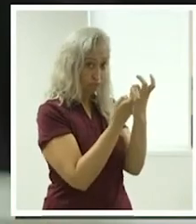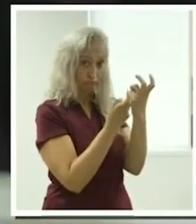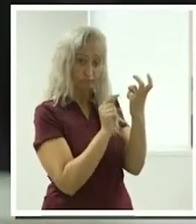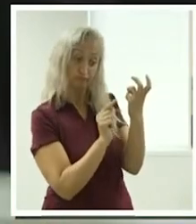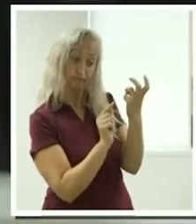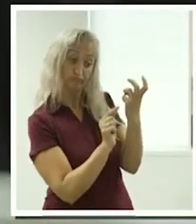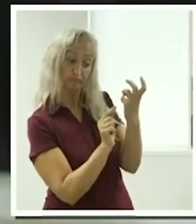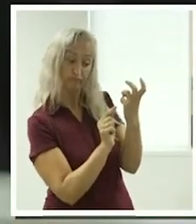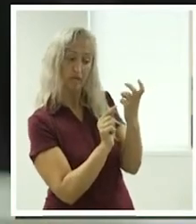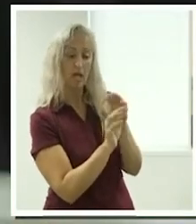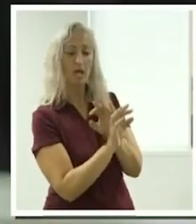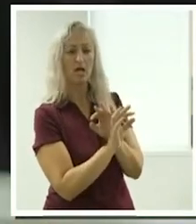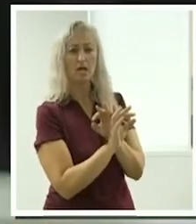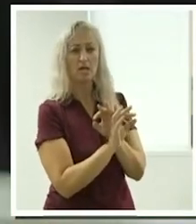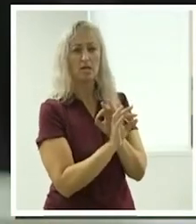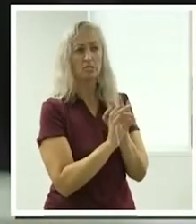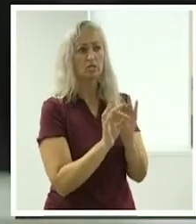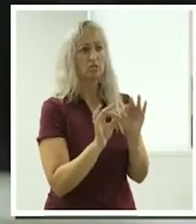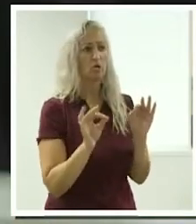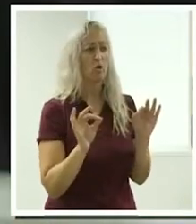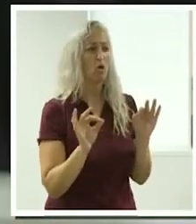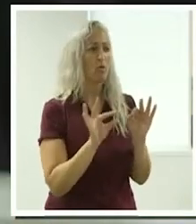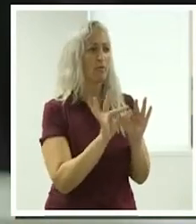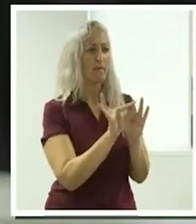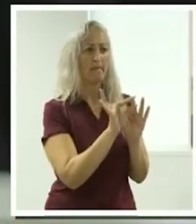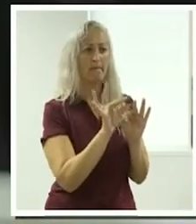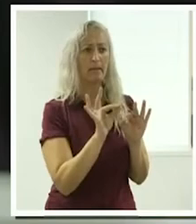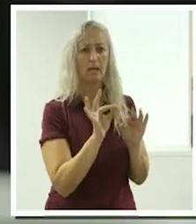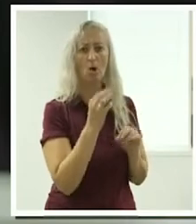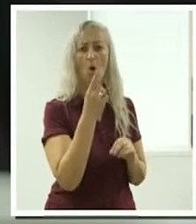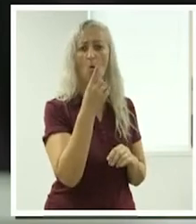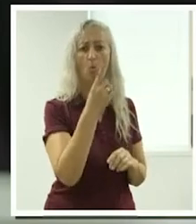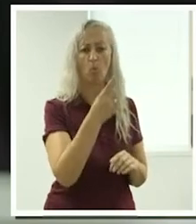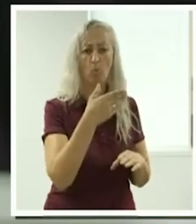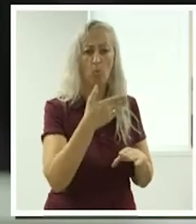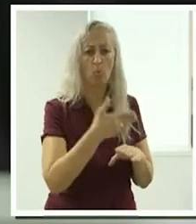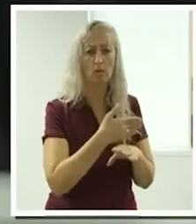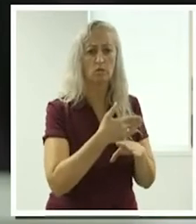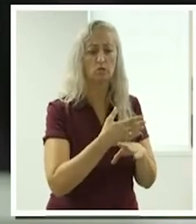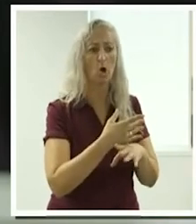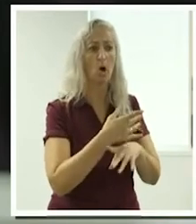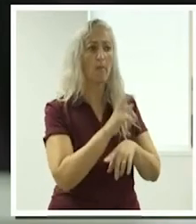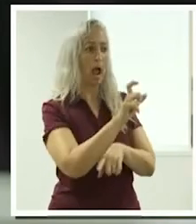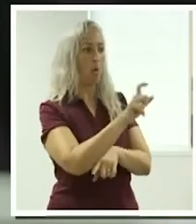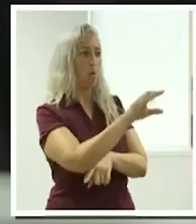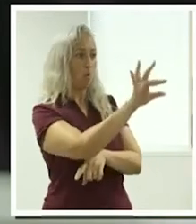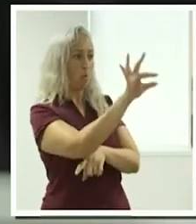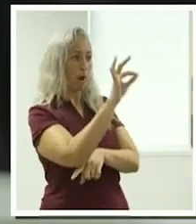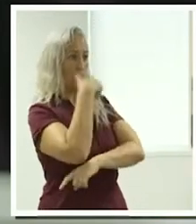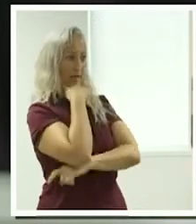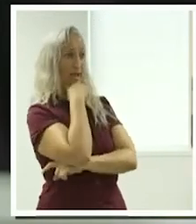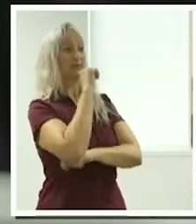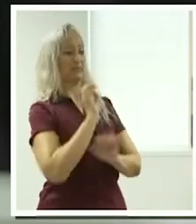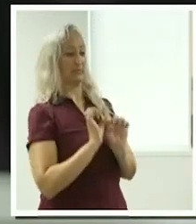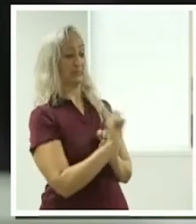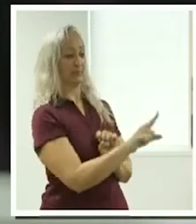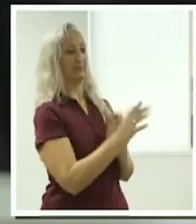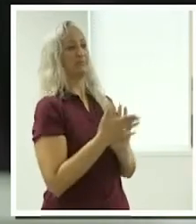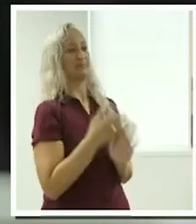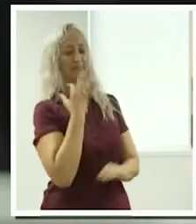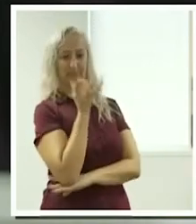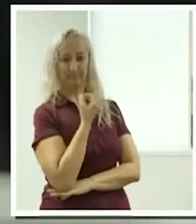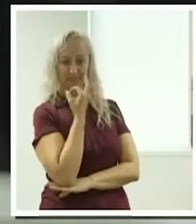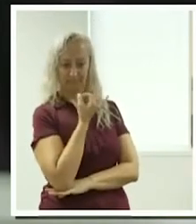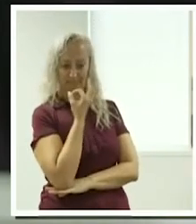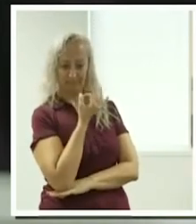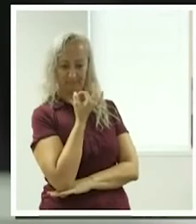don't pick one job and sit there and wait for an answer um hoping that you'll